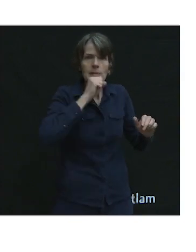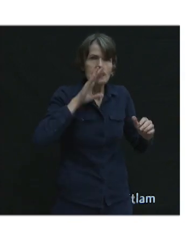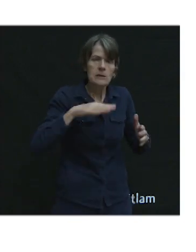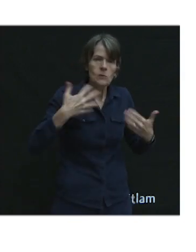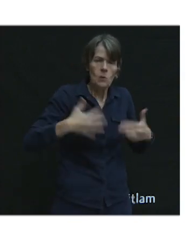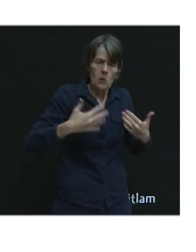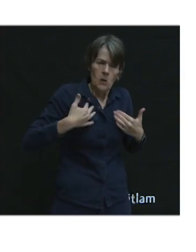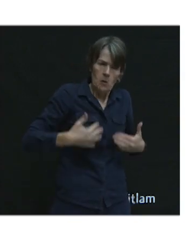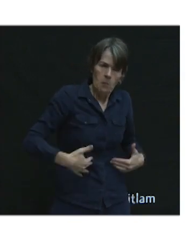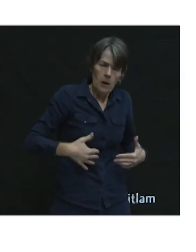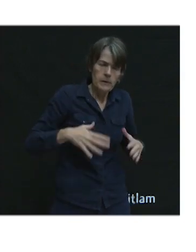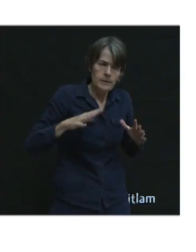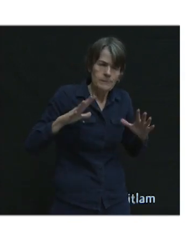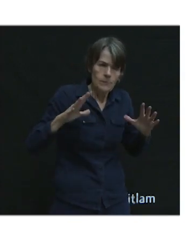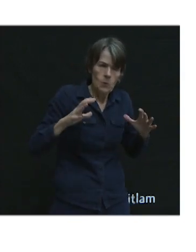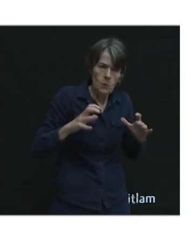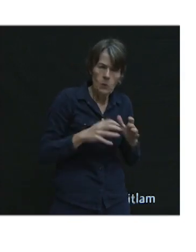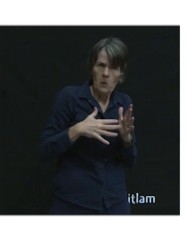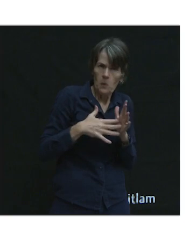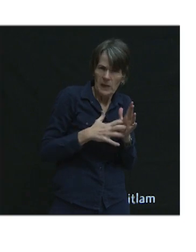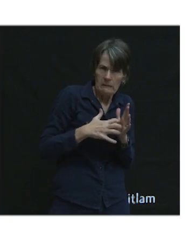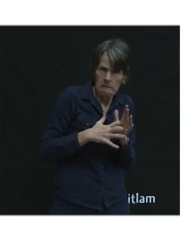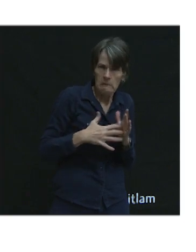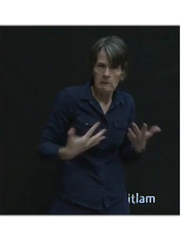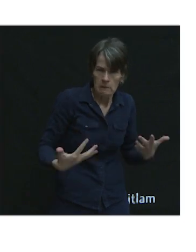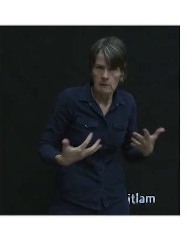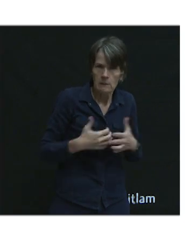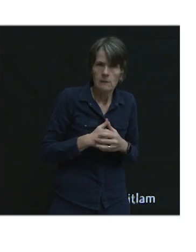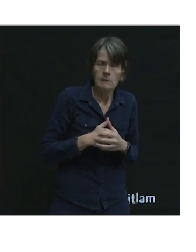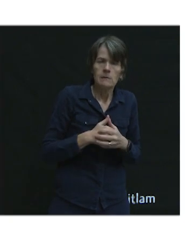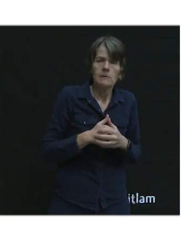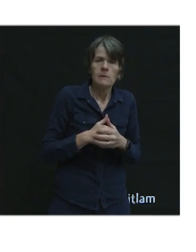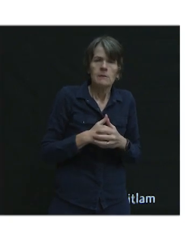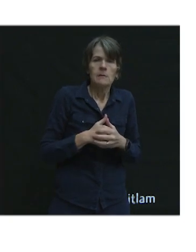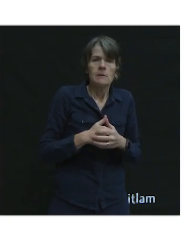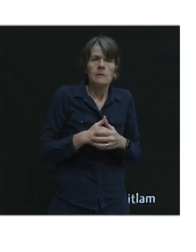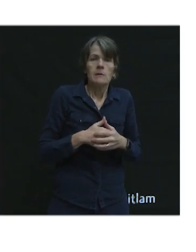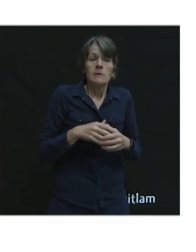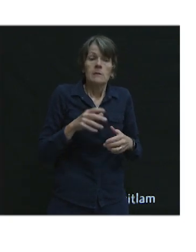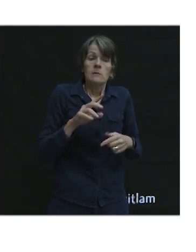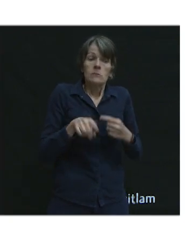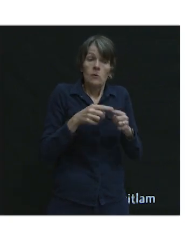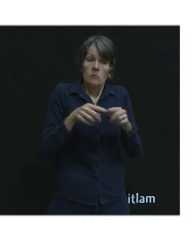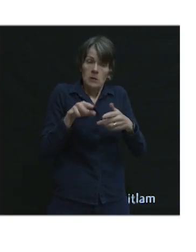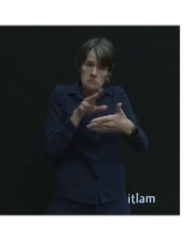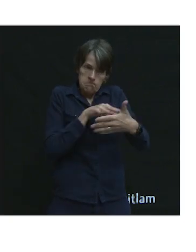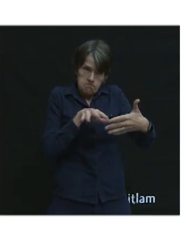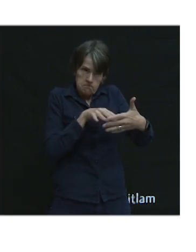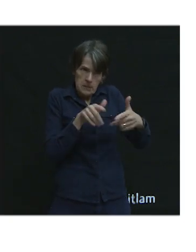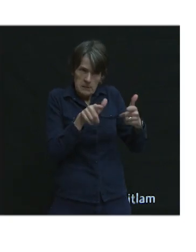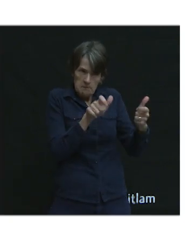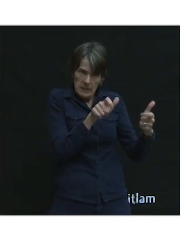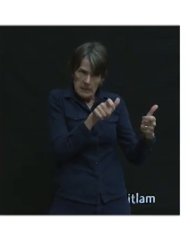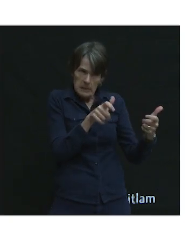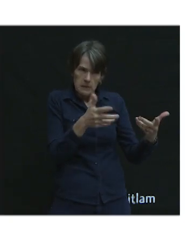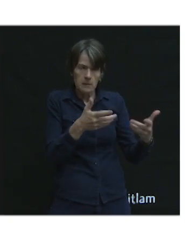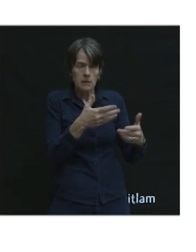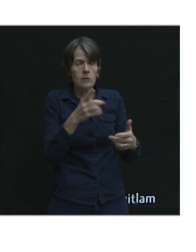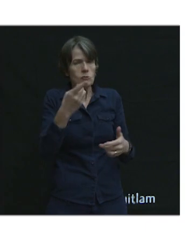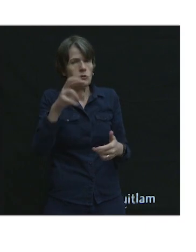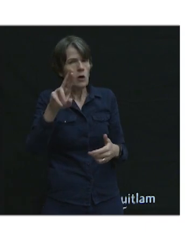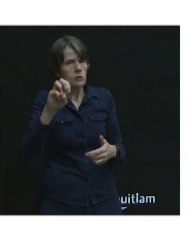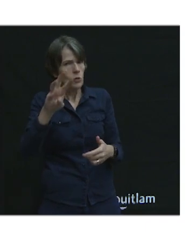bodies continue to get more vulnerable with time. So when we look at speed, and Dr. Winters